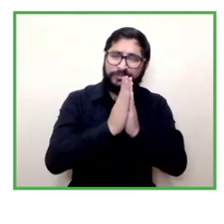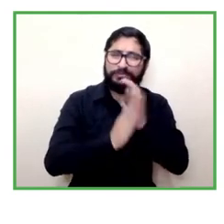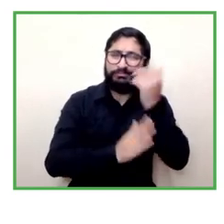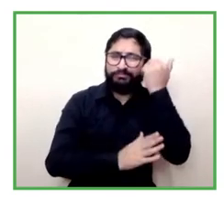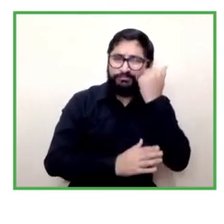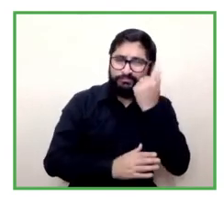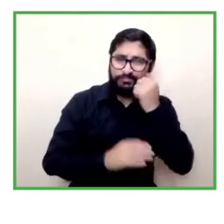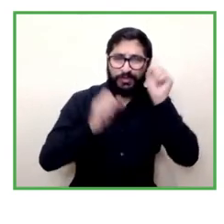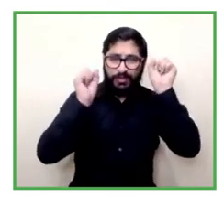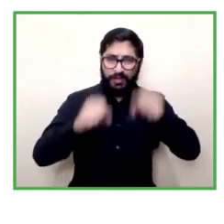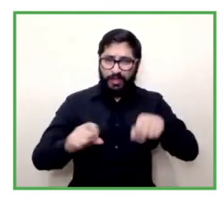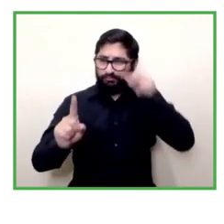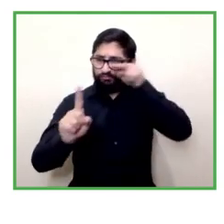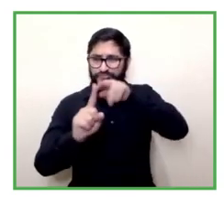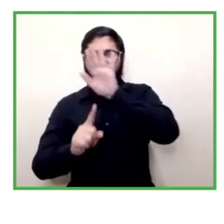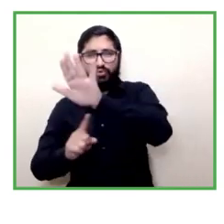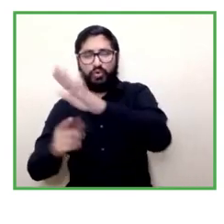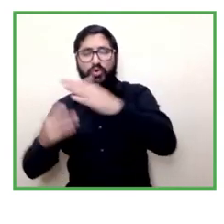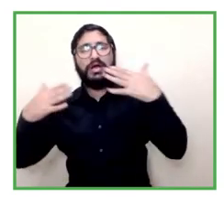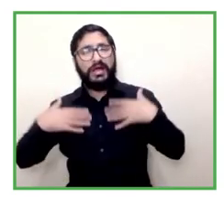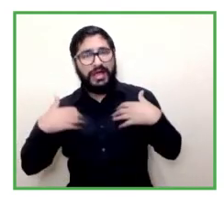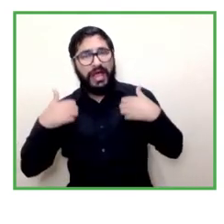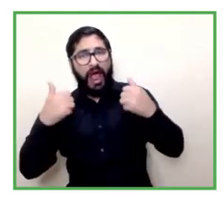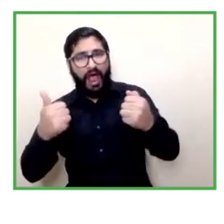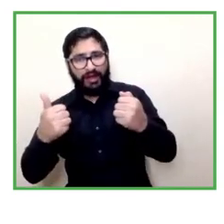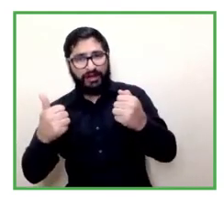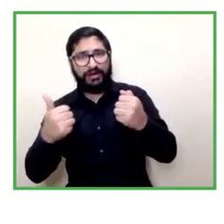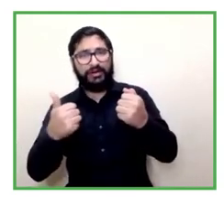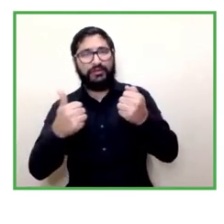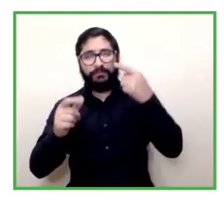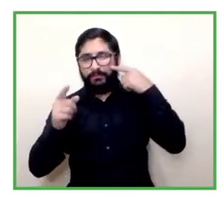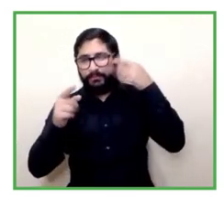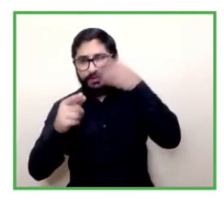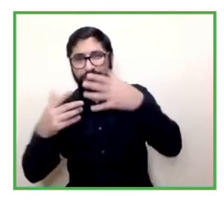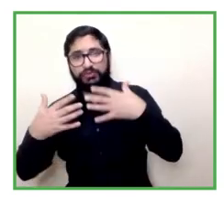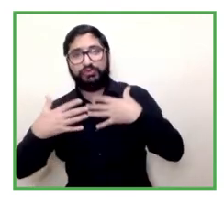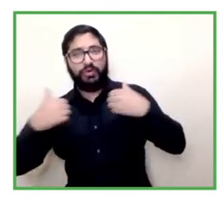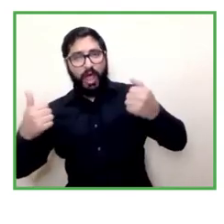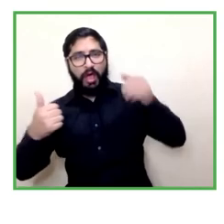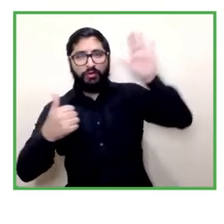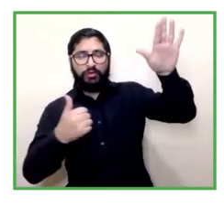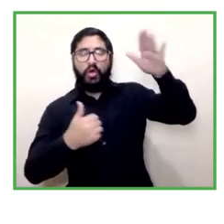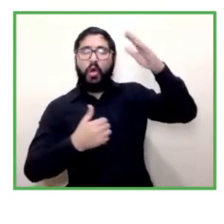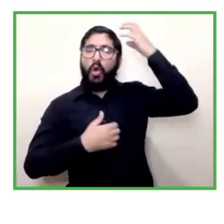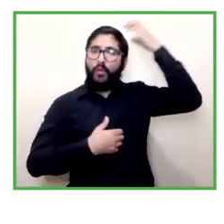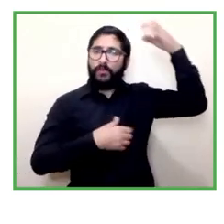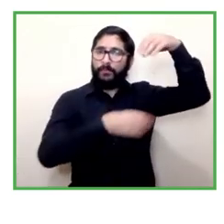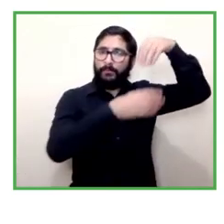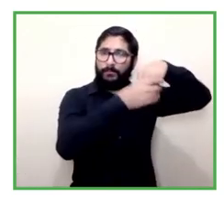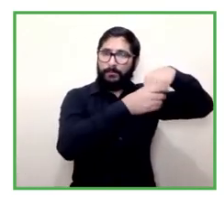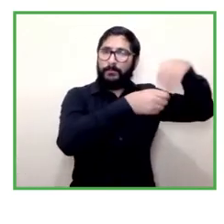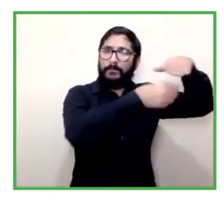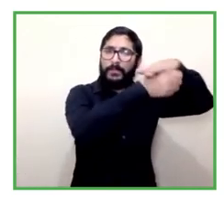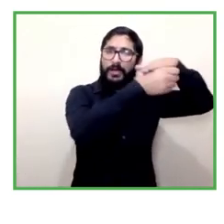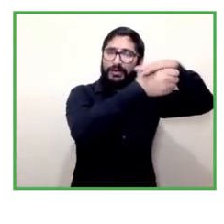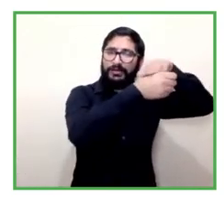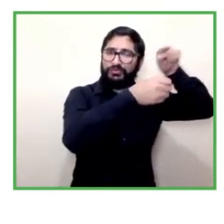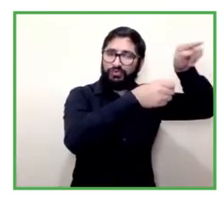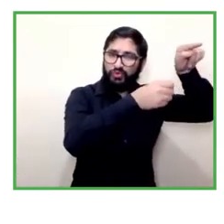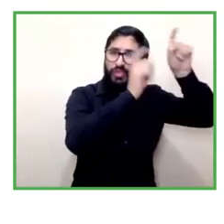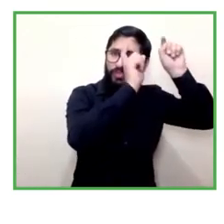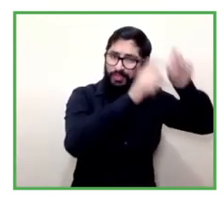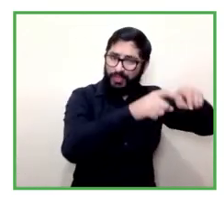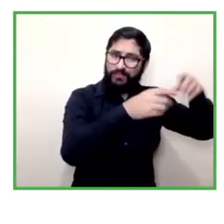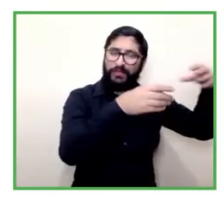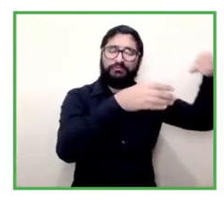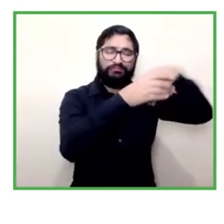to see the visions that they have of the ministry of health economy ministry of development the